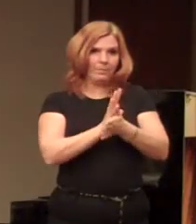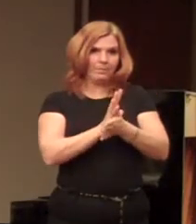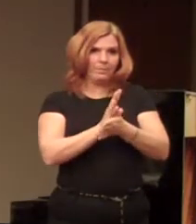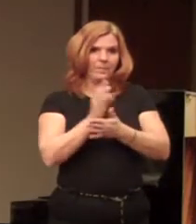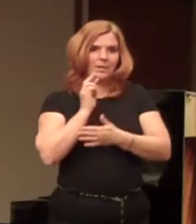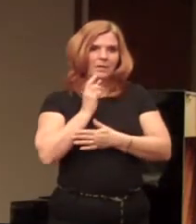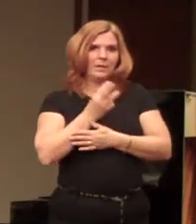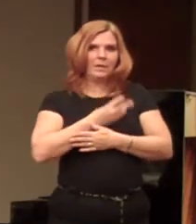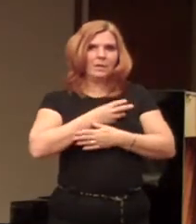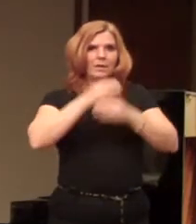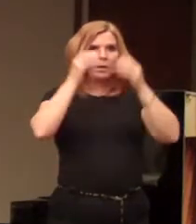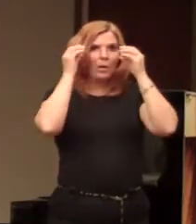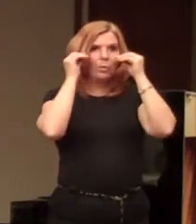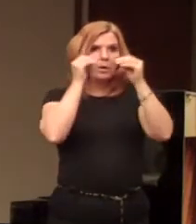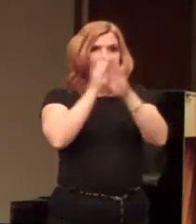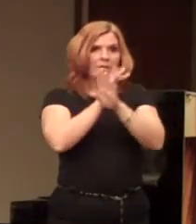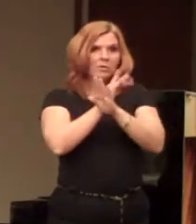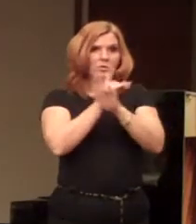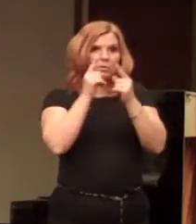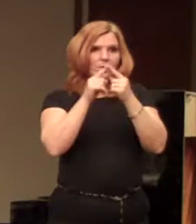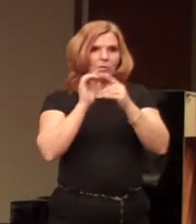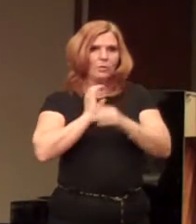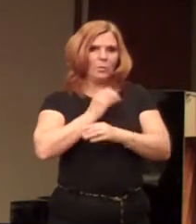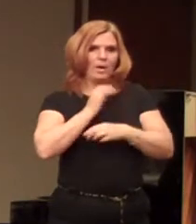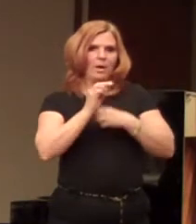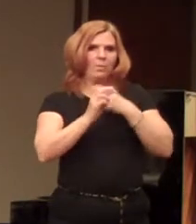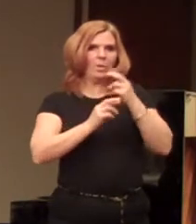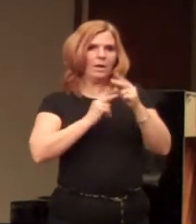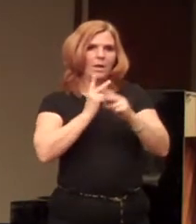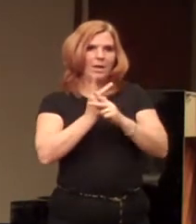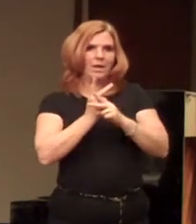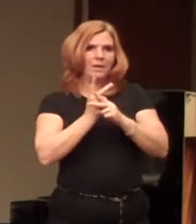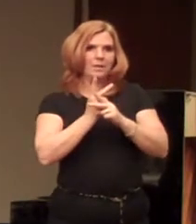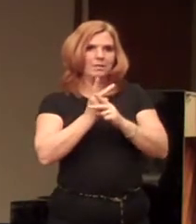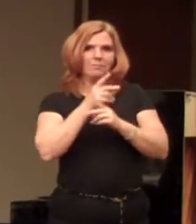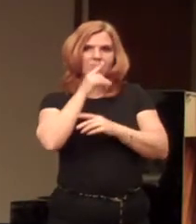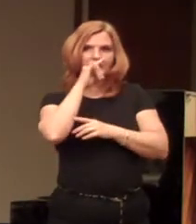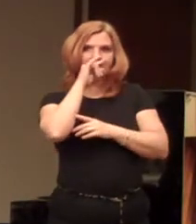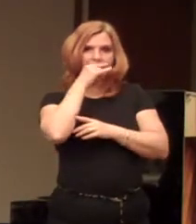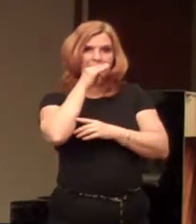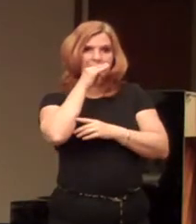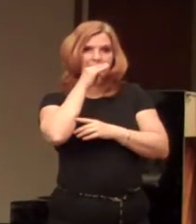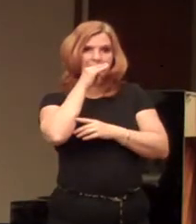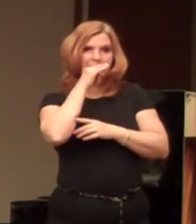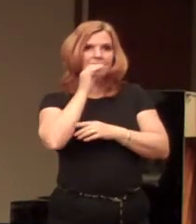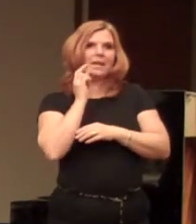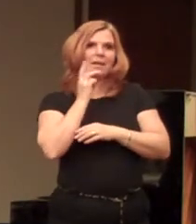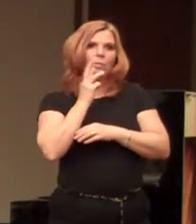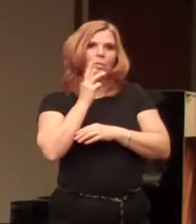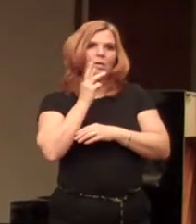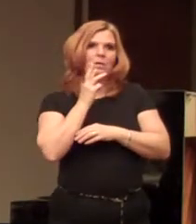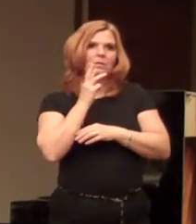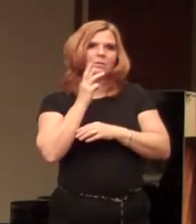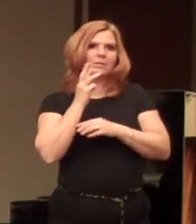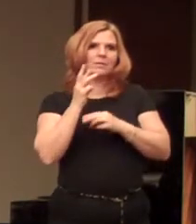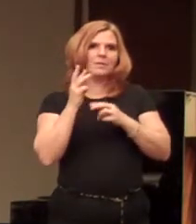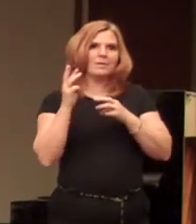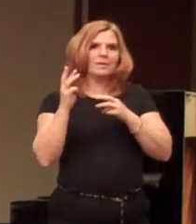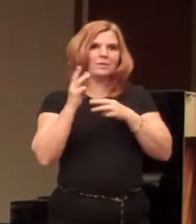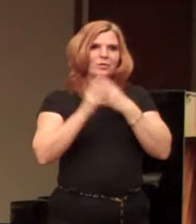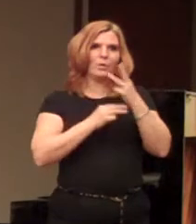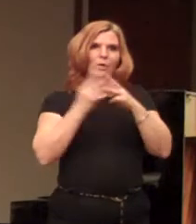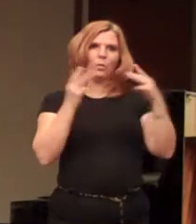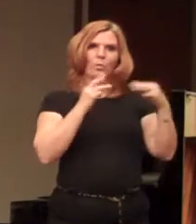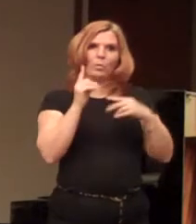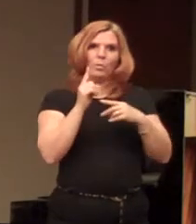We taught German to our kids in Wheeling down to World War I. And then we got rid of